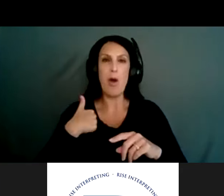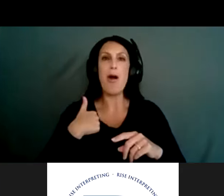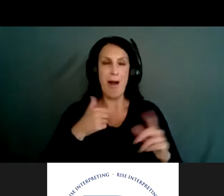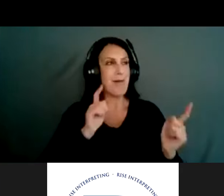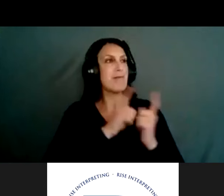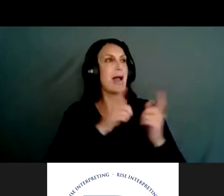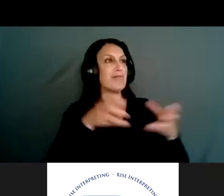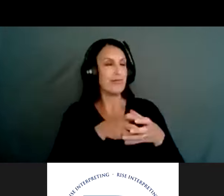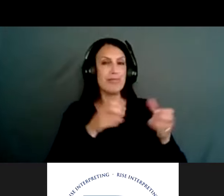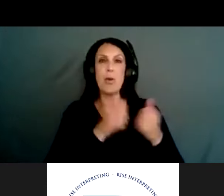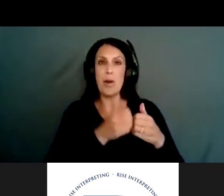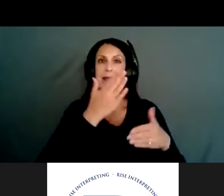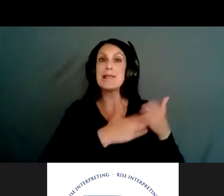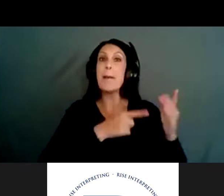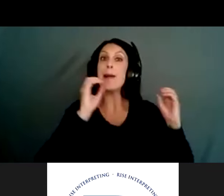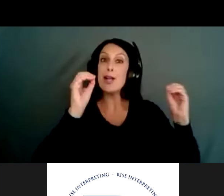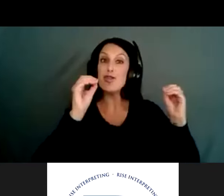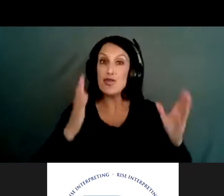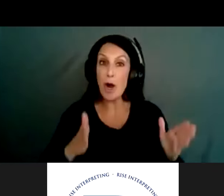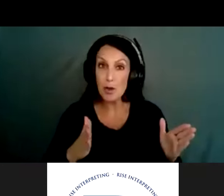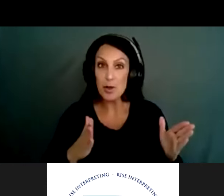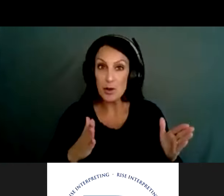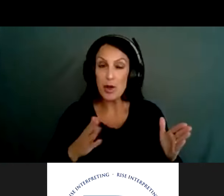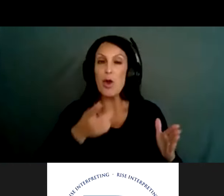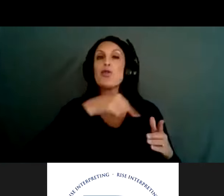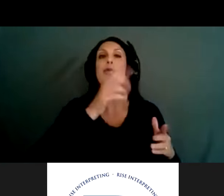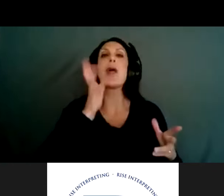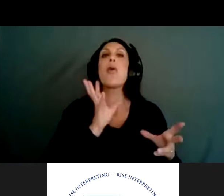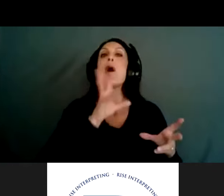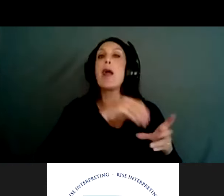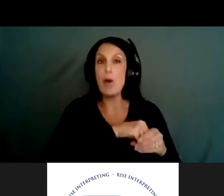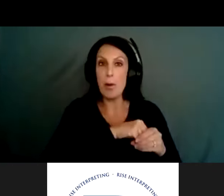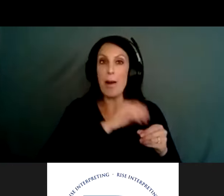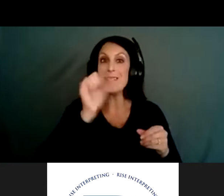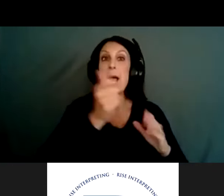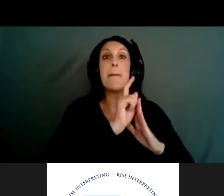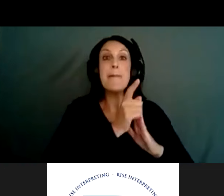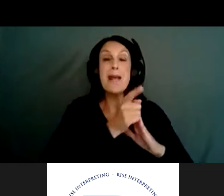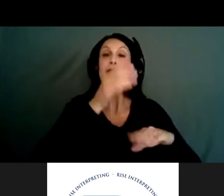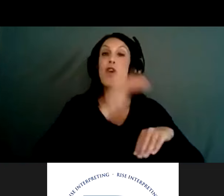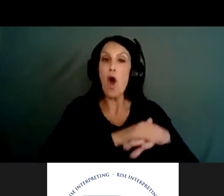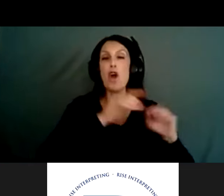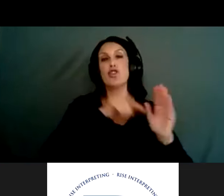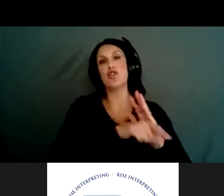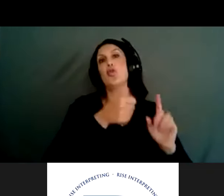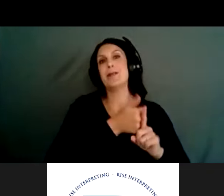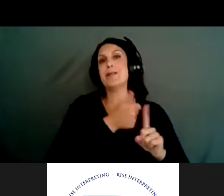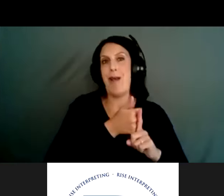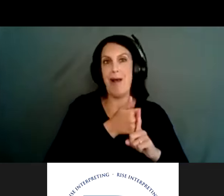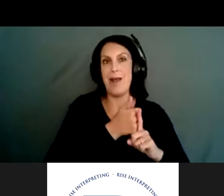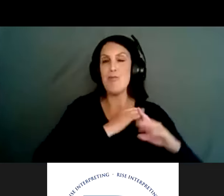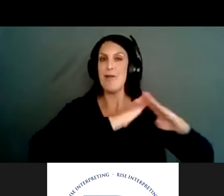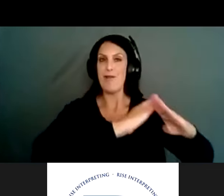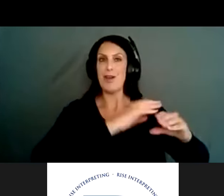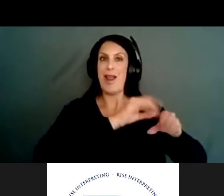instructors. And so they are going to be incorporating about 10 minutes on suicide prevention into their general